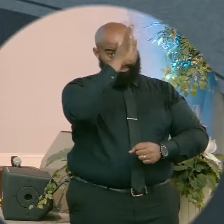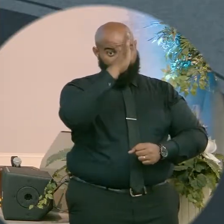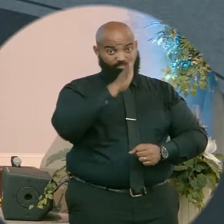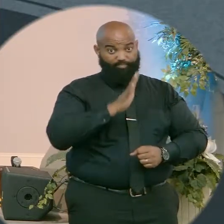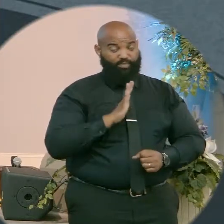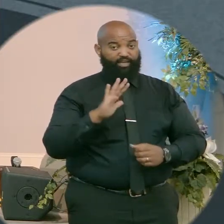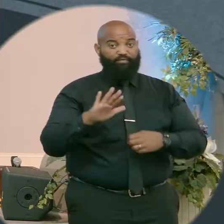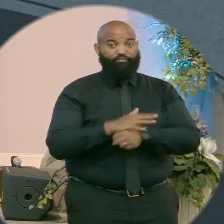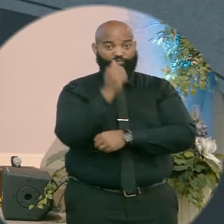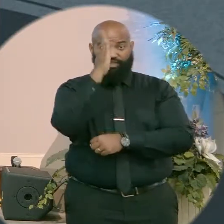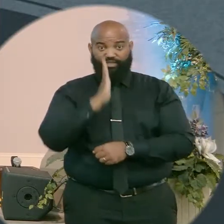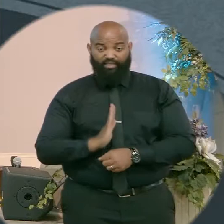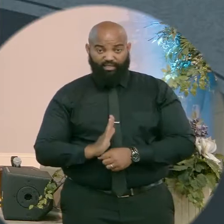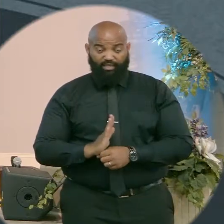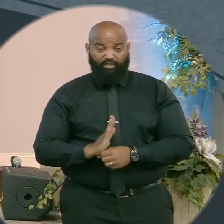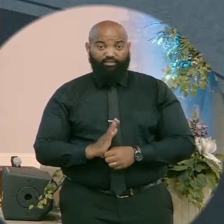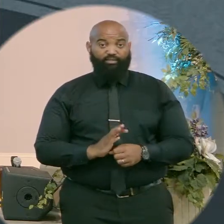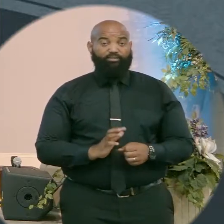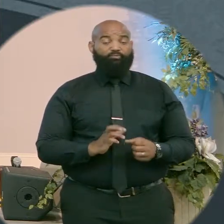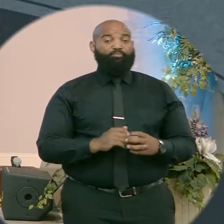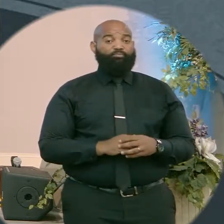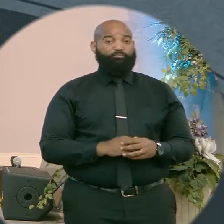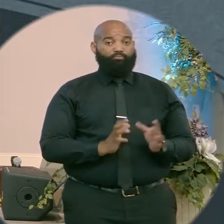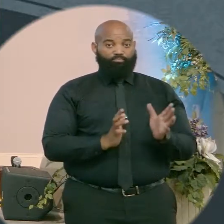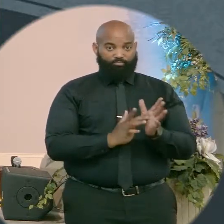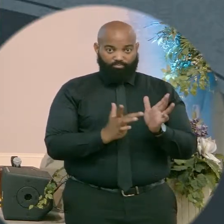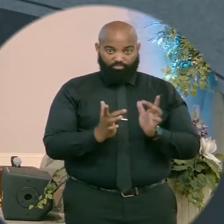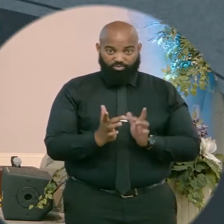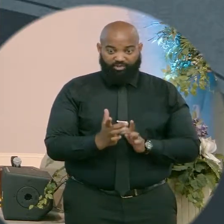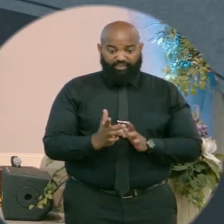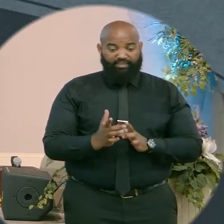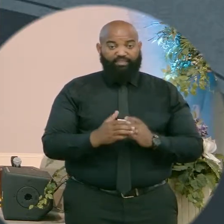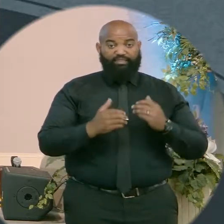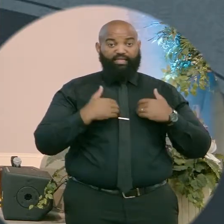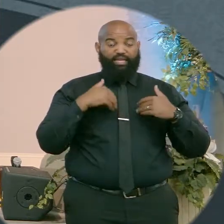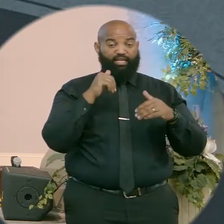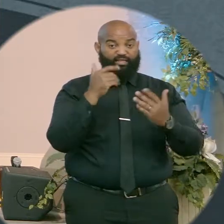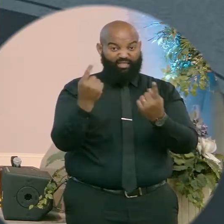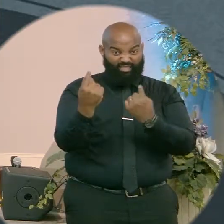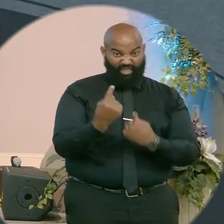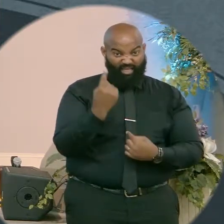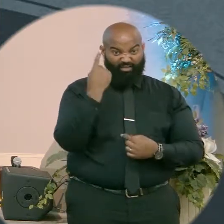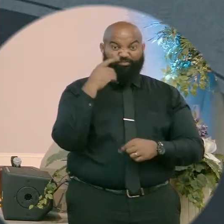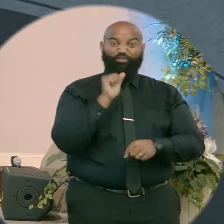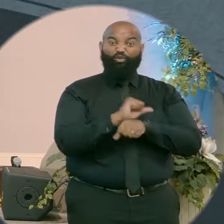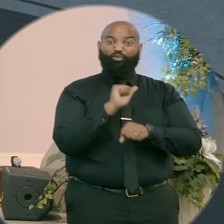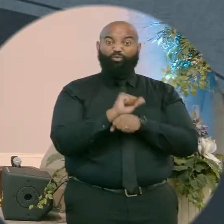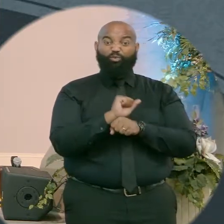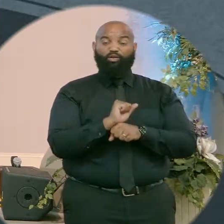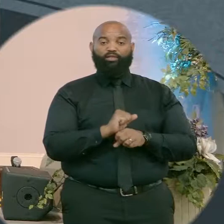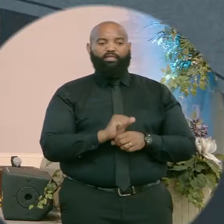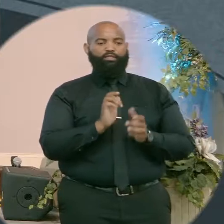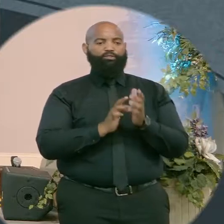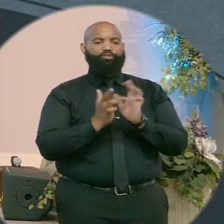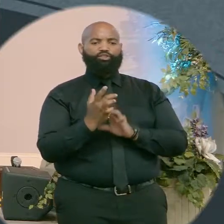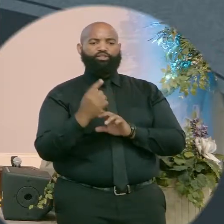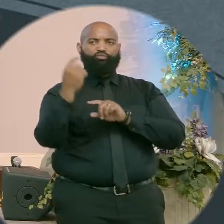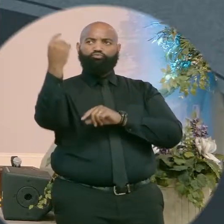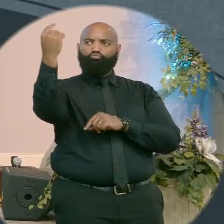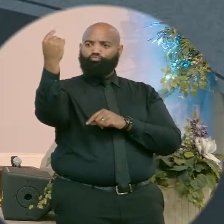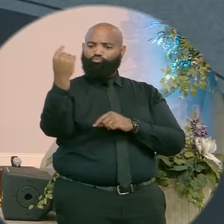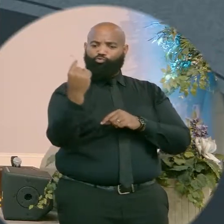father to the earth with an assignment. And we need to understand what he was sent here to do. So he was on this assignment and